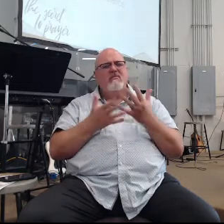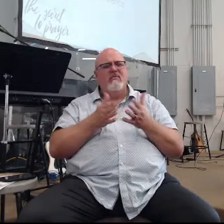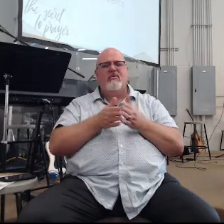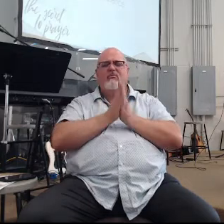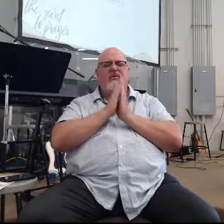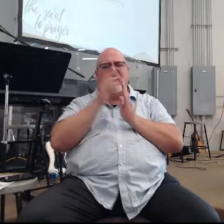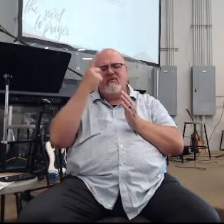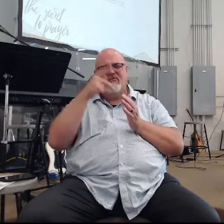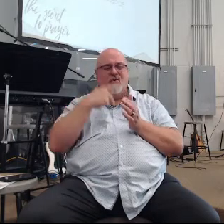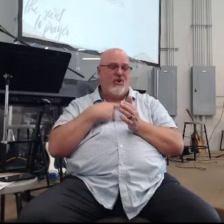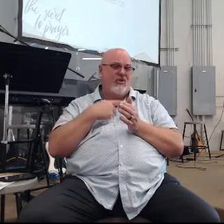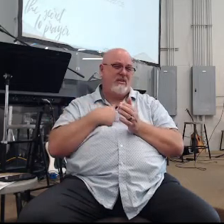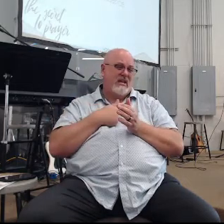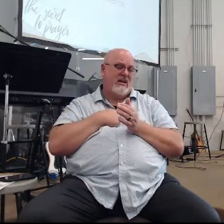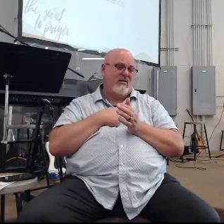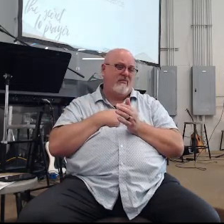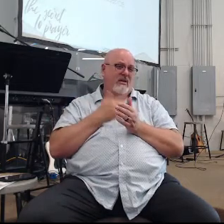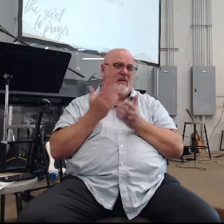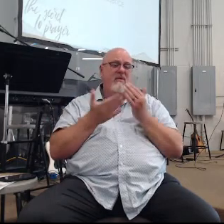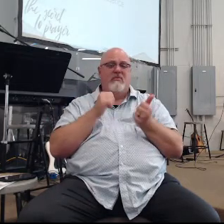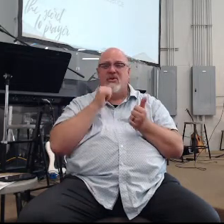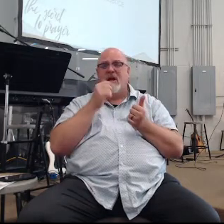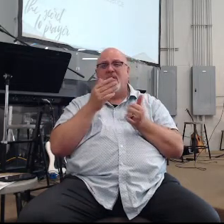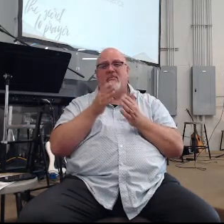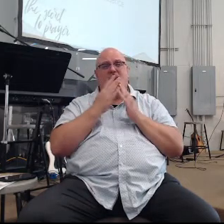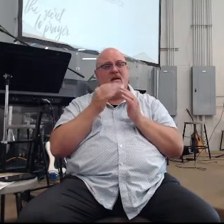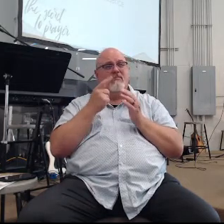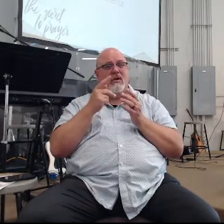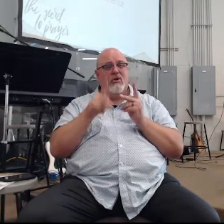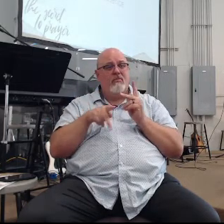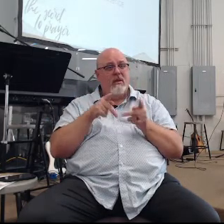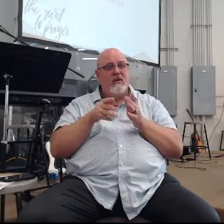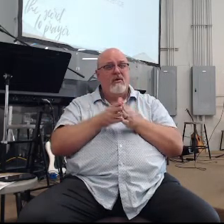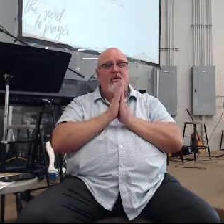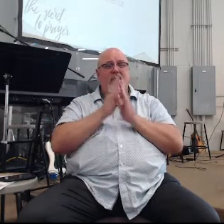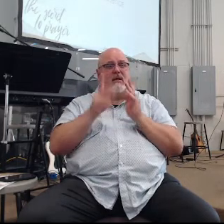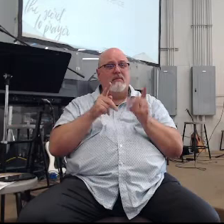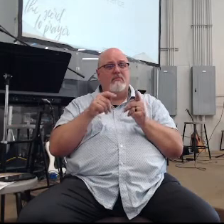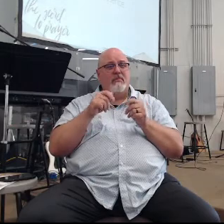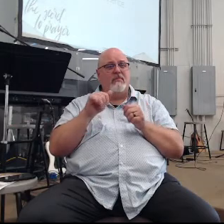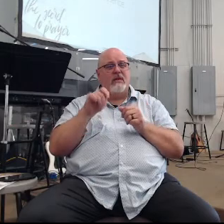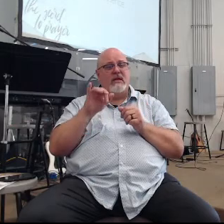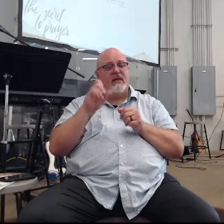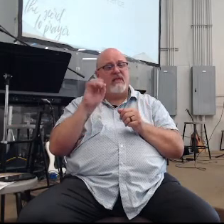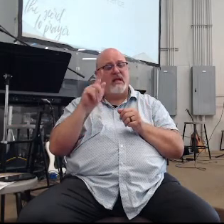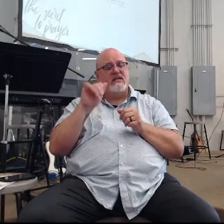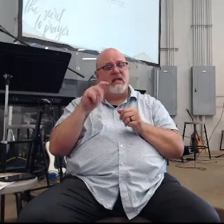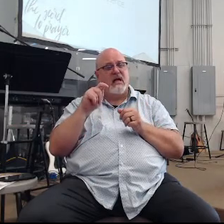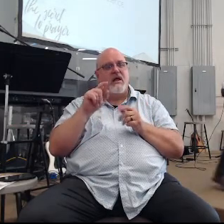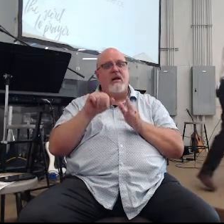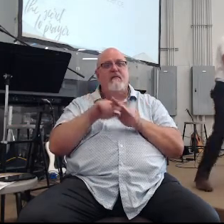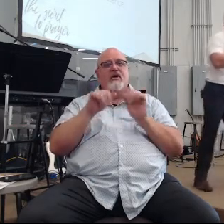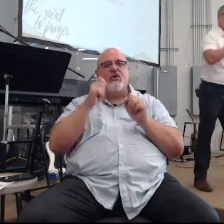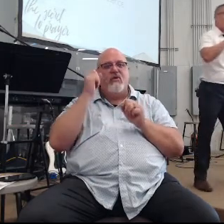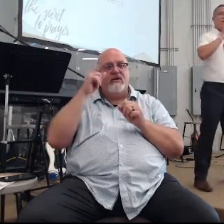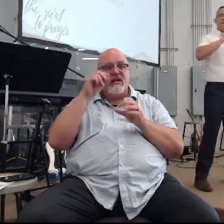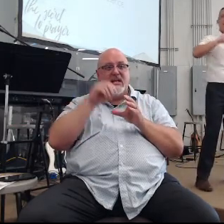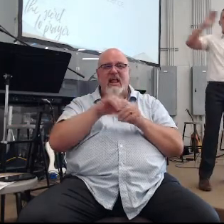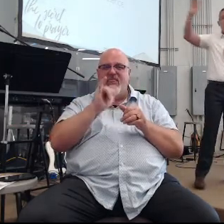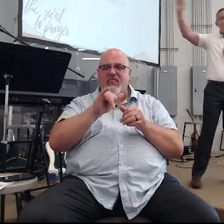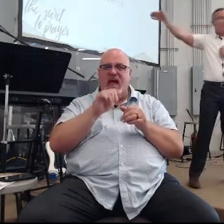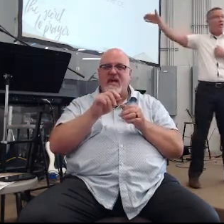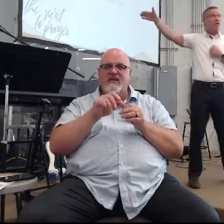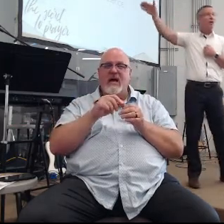something you personally need you might be praying for the people in Afghanistan but what you realize in that moment is that I personally